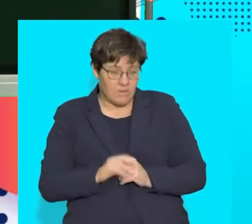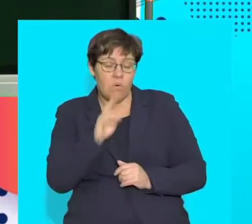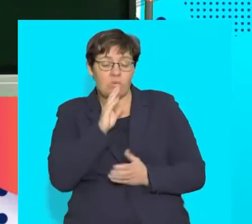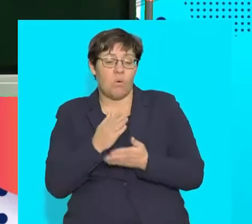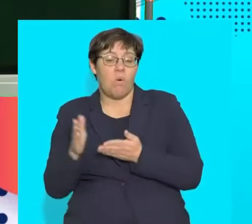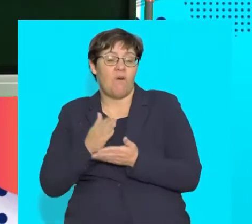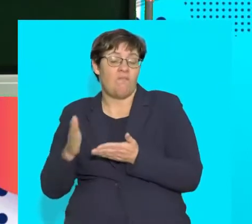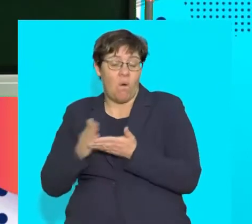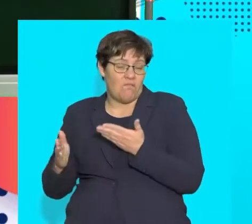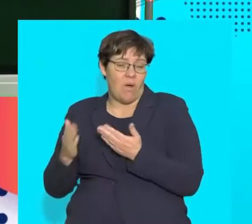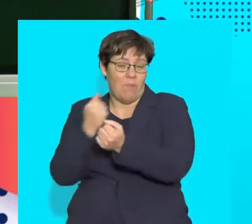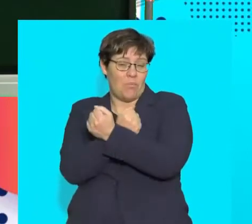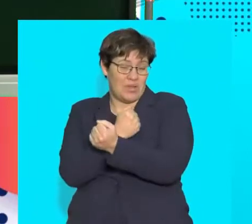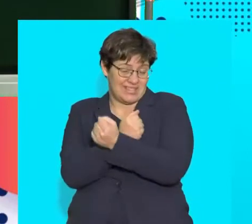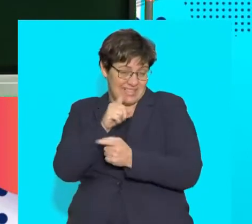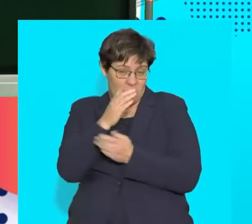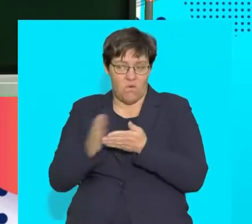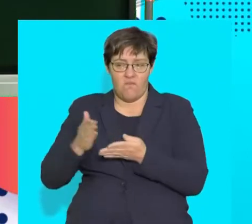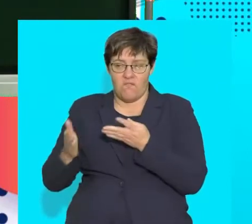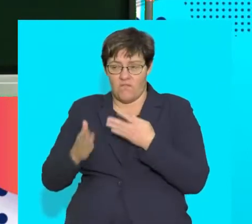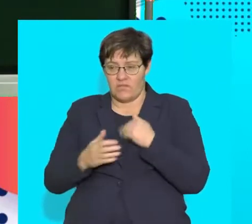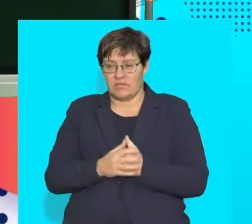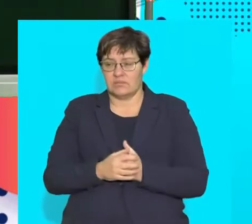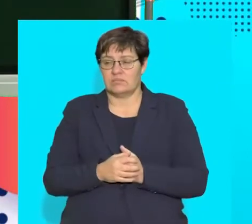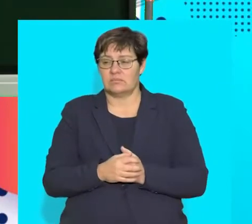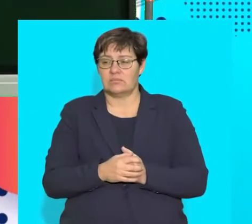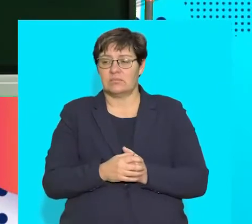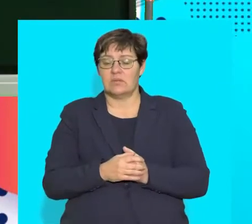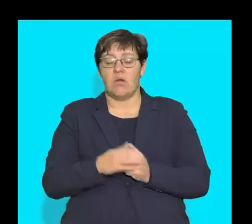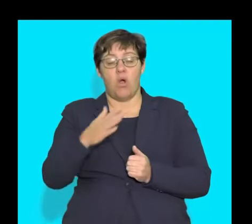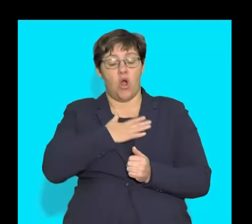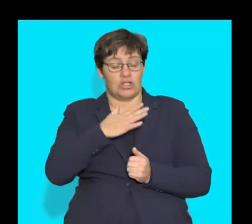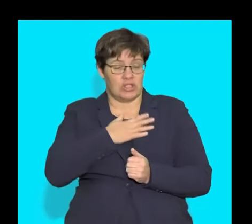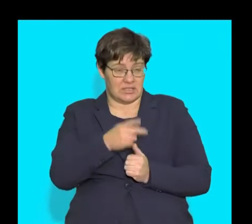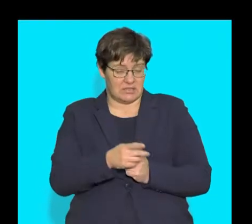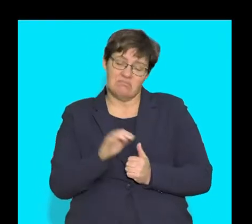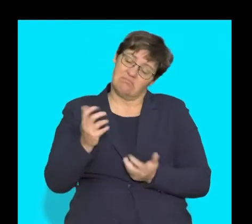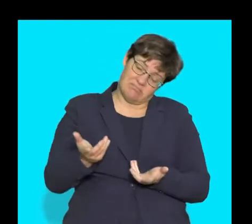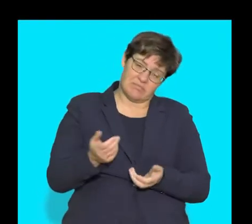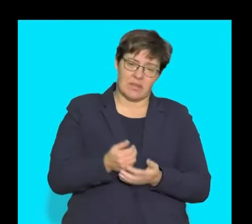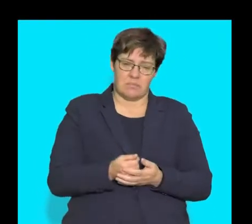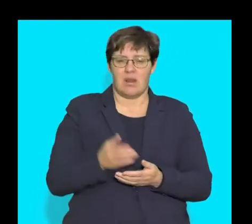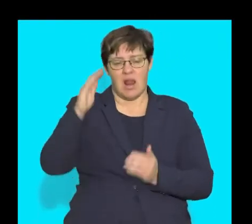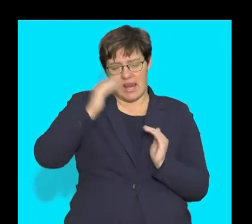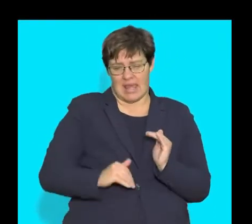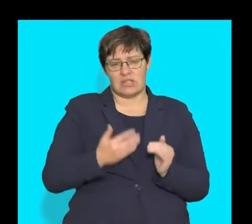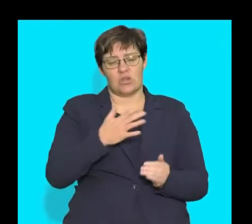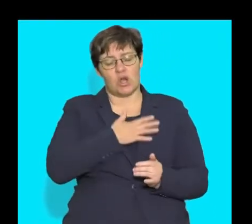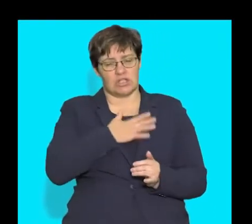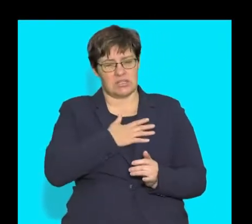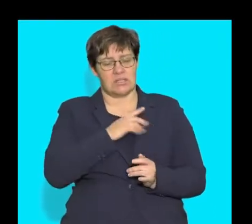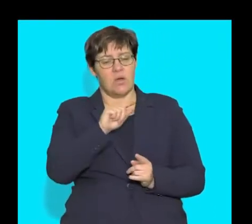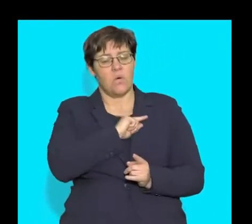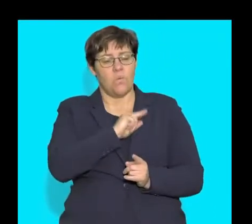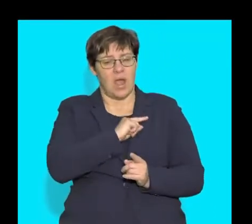role in the removal of toxins from the body. So, let's look at this. So, oxygen, yes, there would be